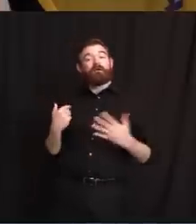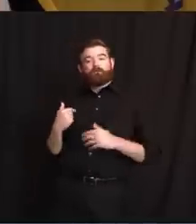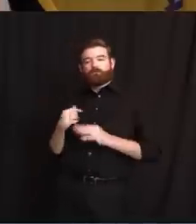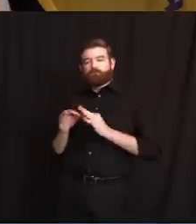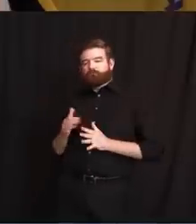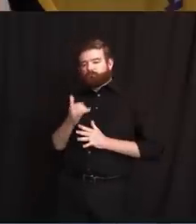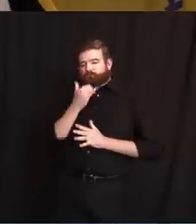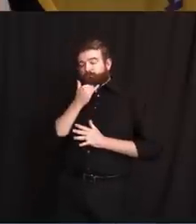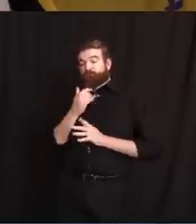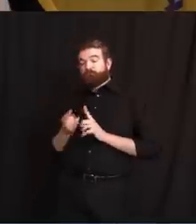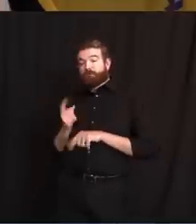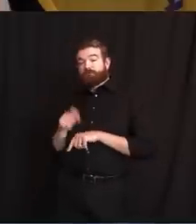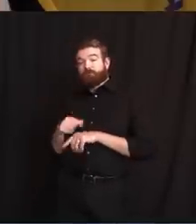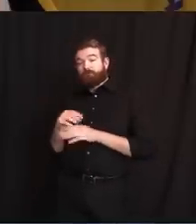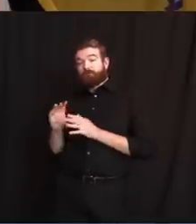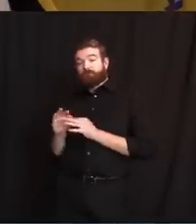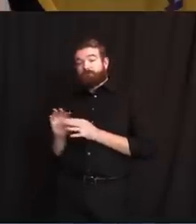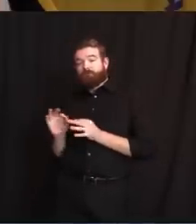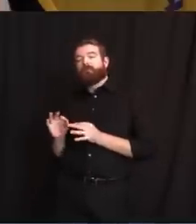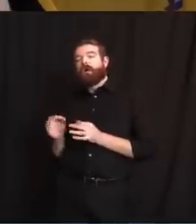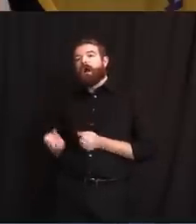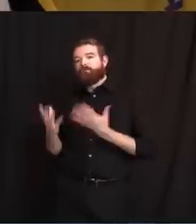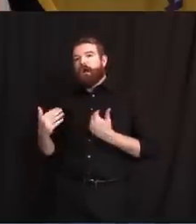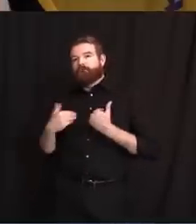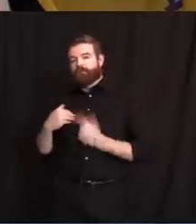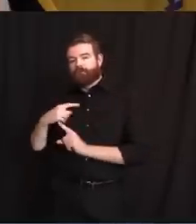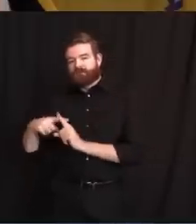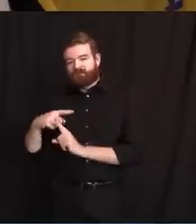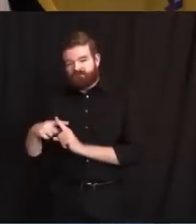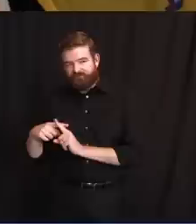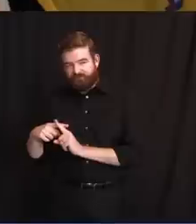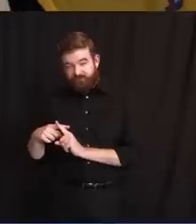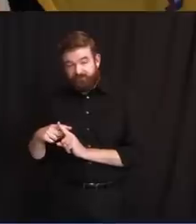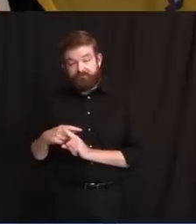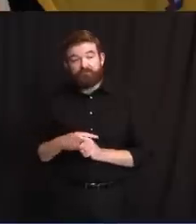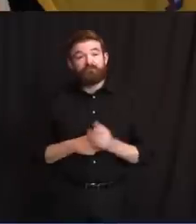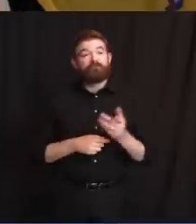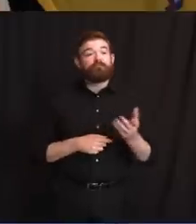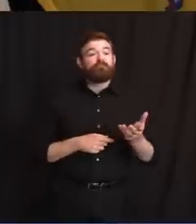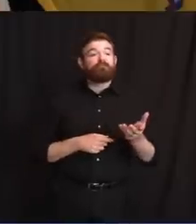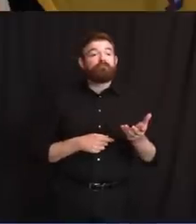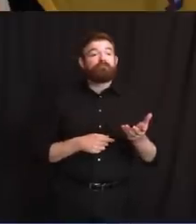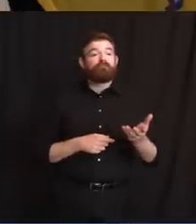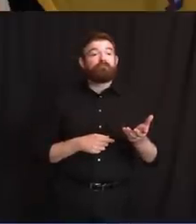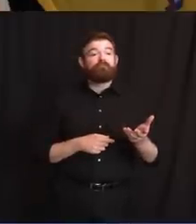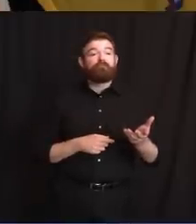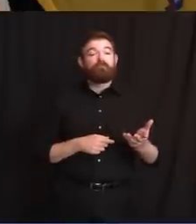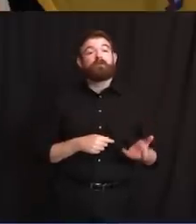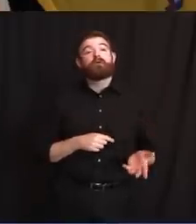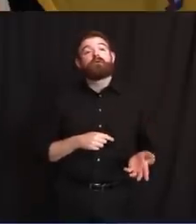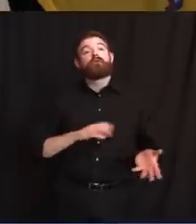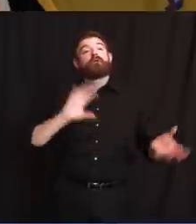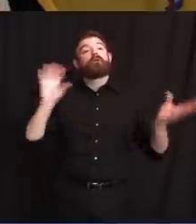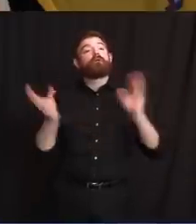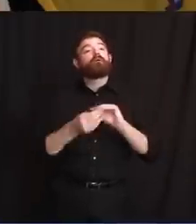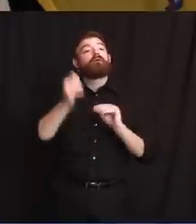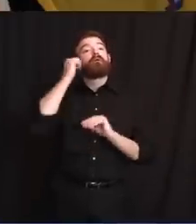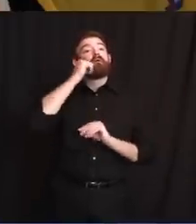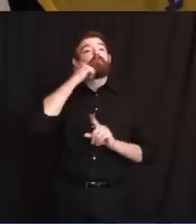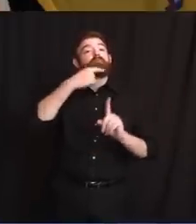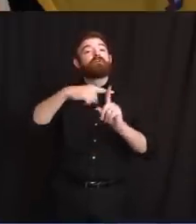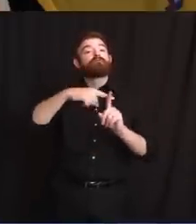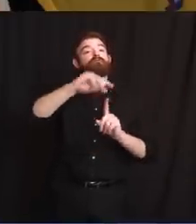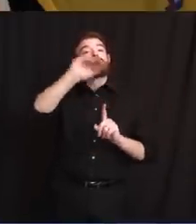numbers at our state psychiatric hospitals. Overall, the daily positivity rate in New Jersey is 3